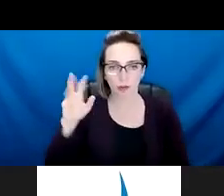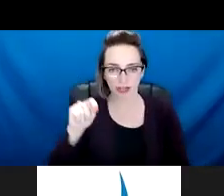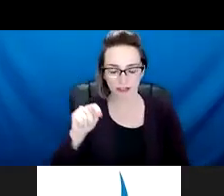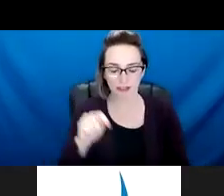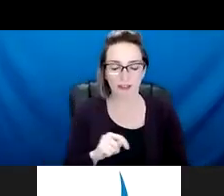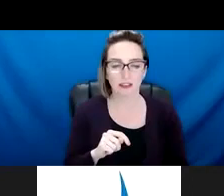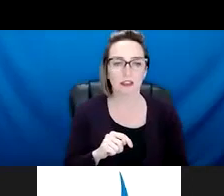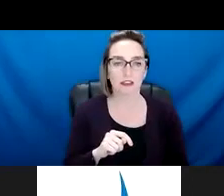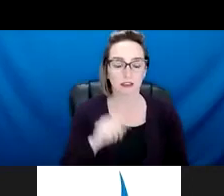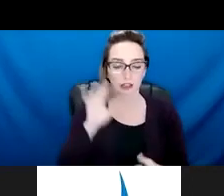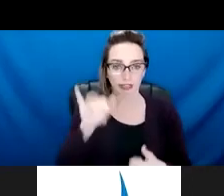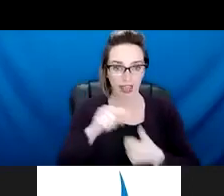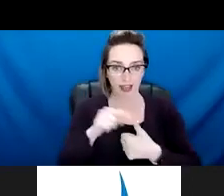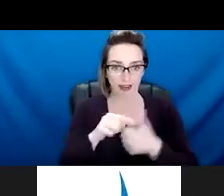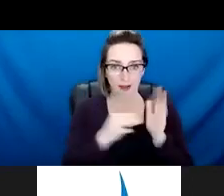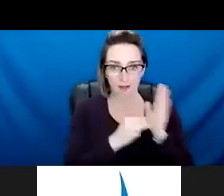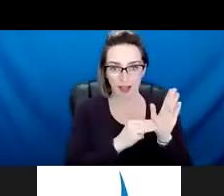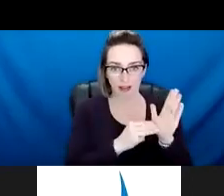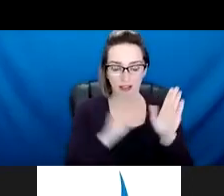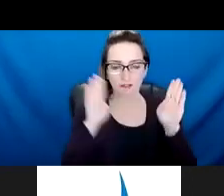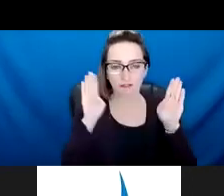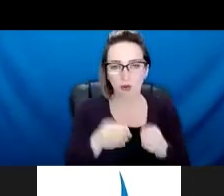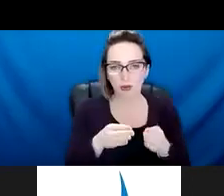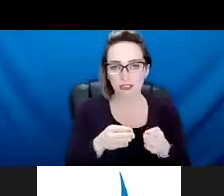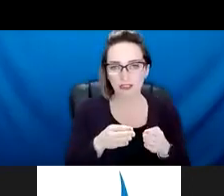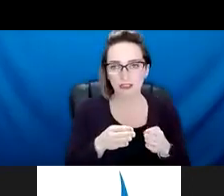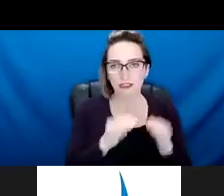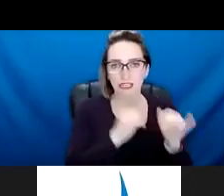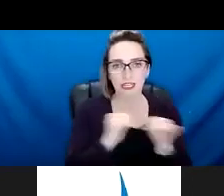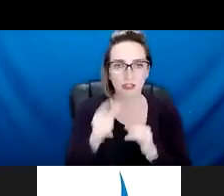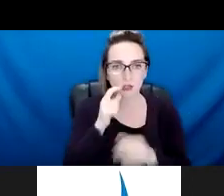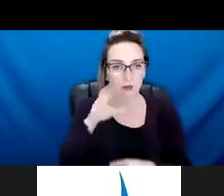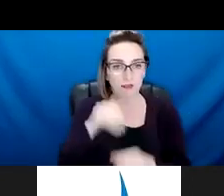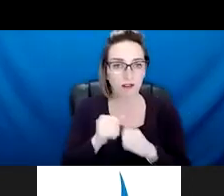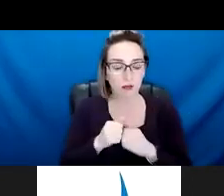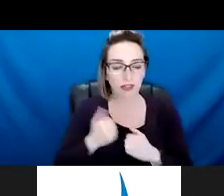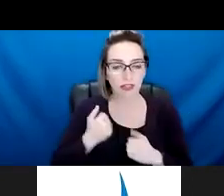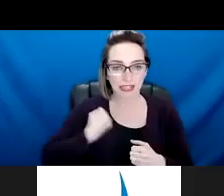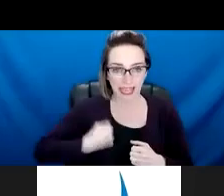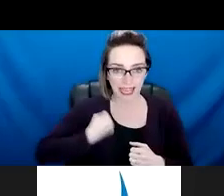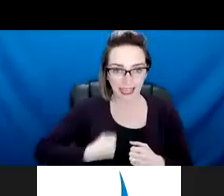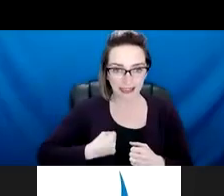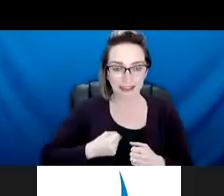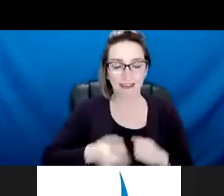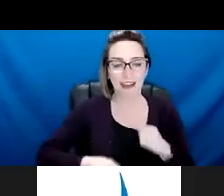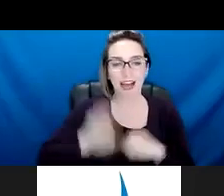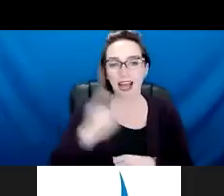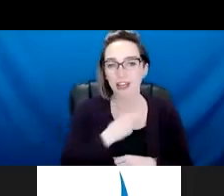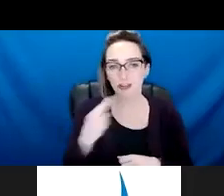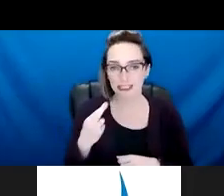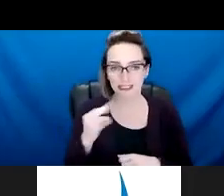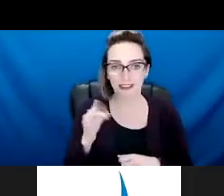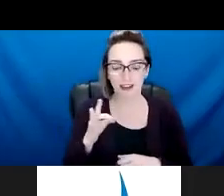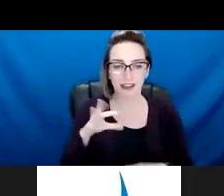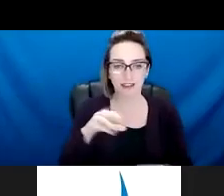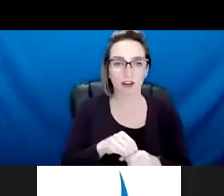is really on, um, individuals who are involved in gang activity, who are at greatest risk of being involved in